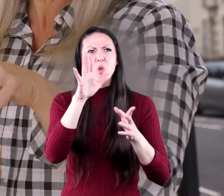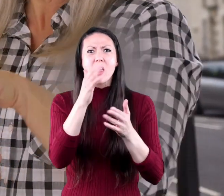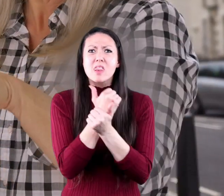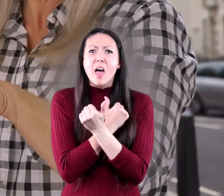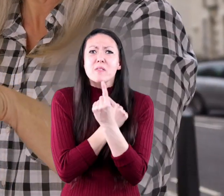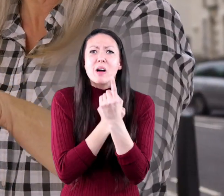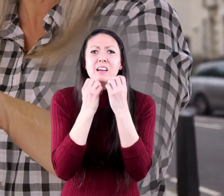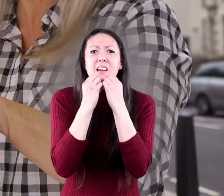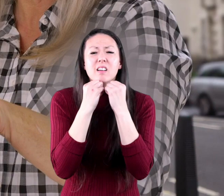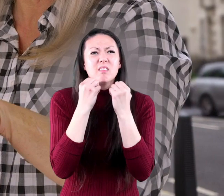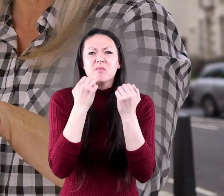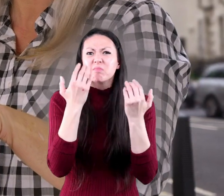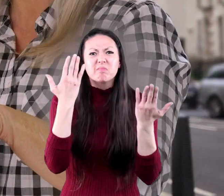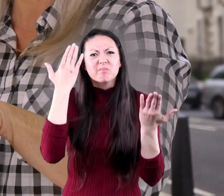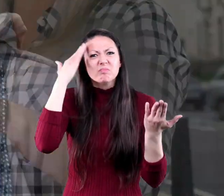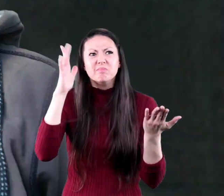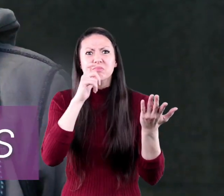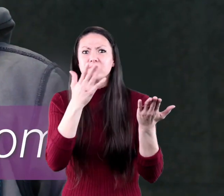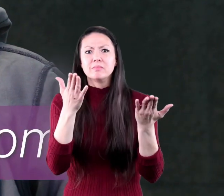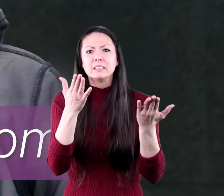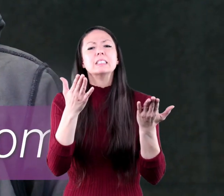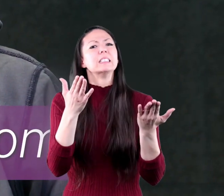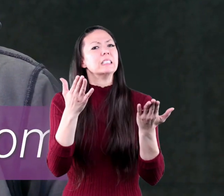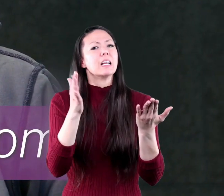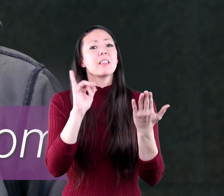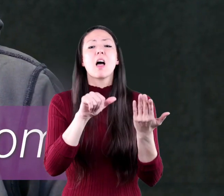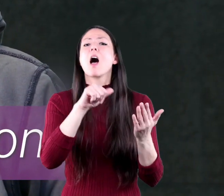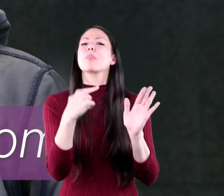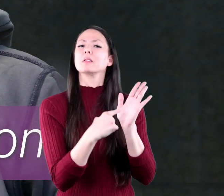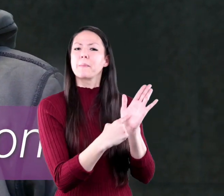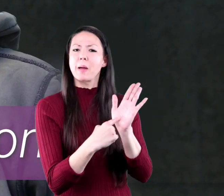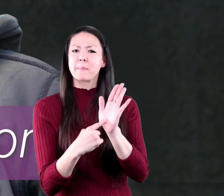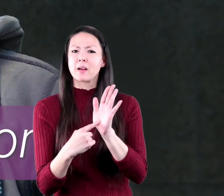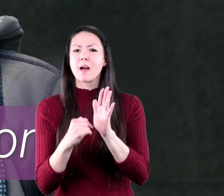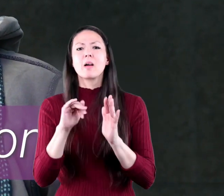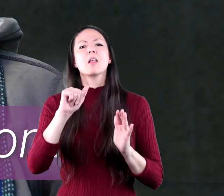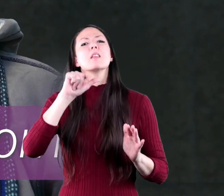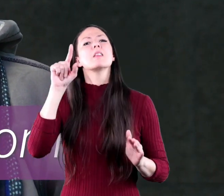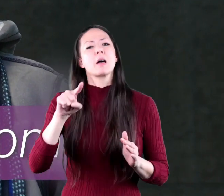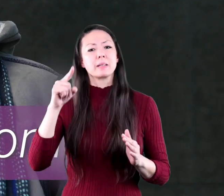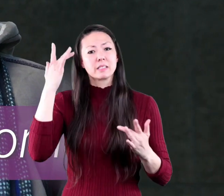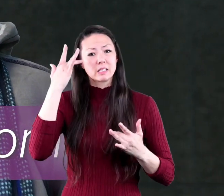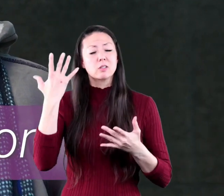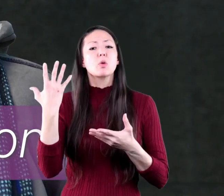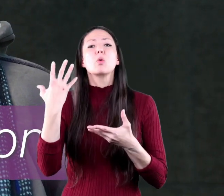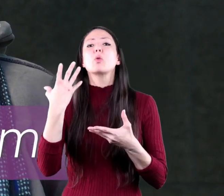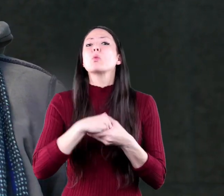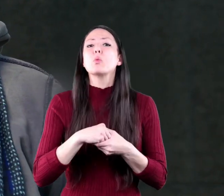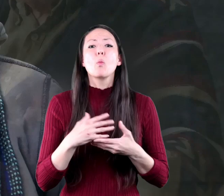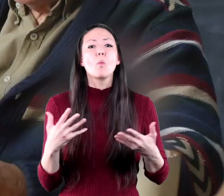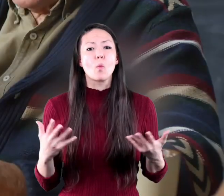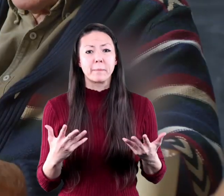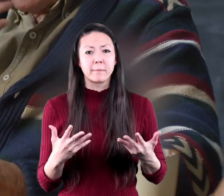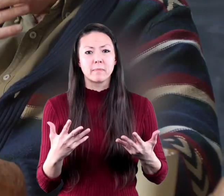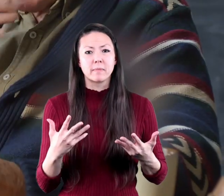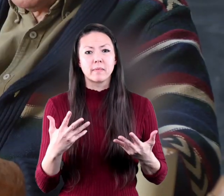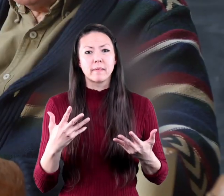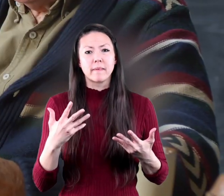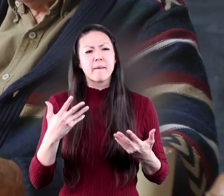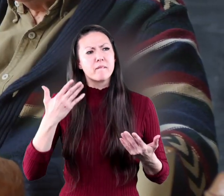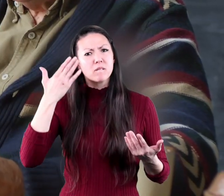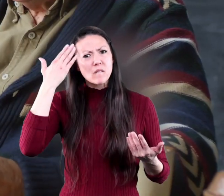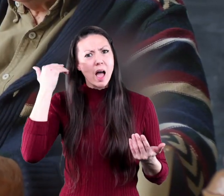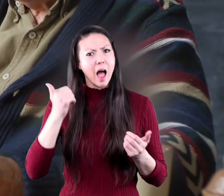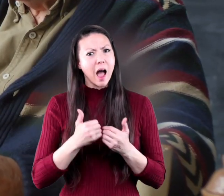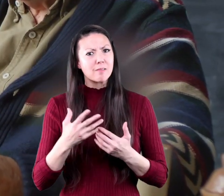remember where they are other symptoms of Alzheimer's disease include the following forgetting how